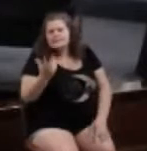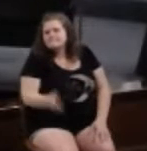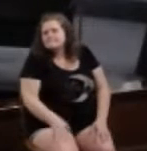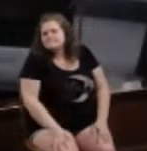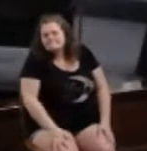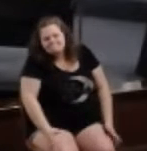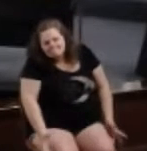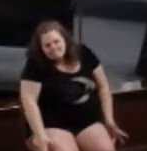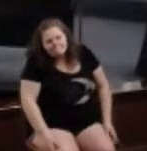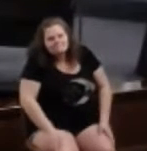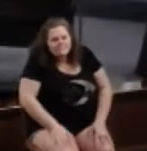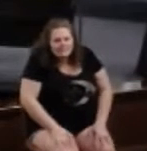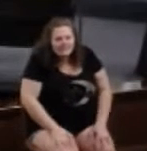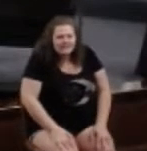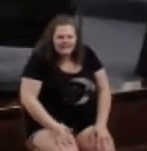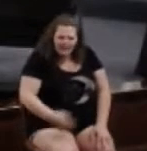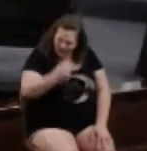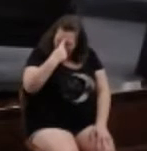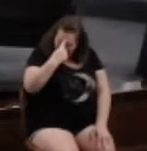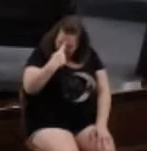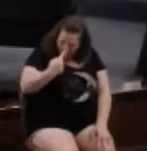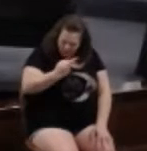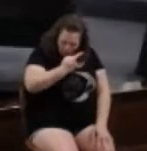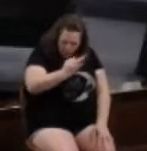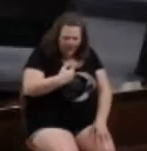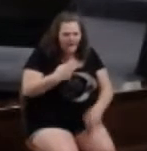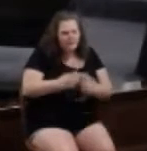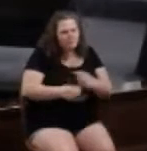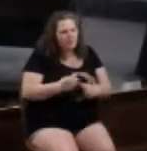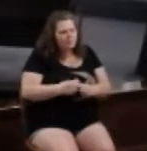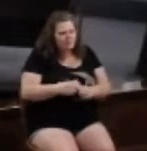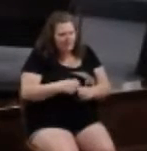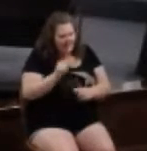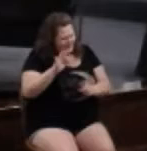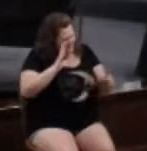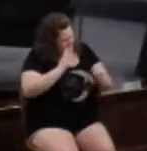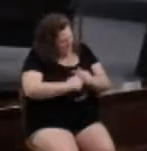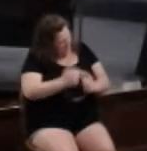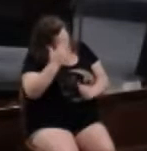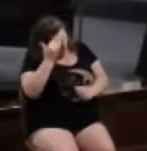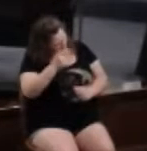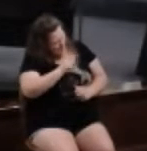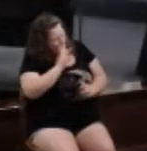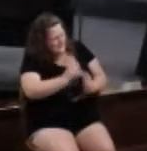you know what? There's an issue here. If he's mean, why is he mean?